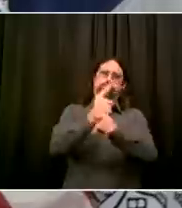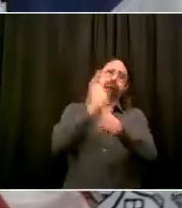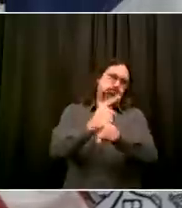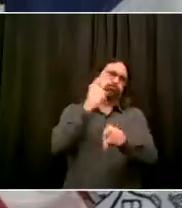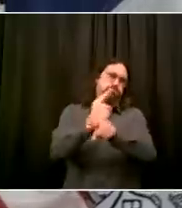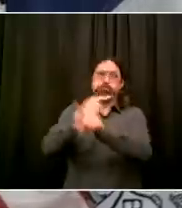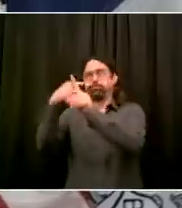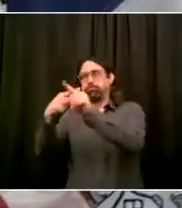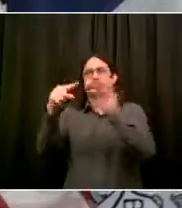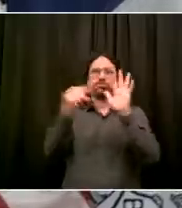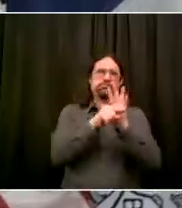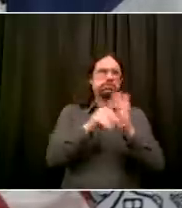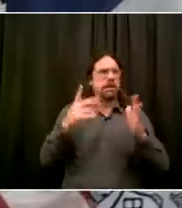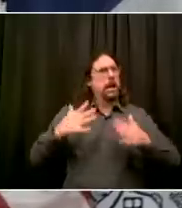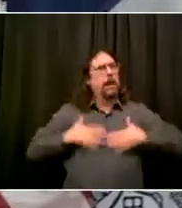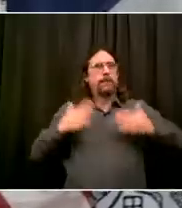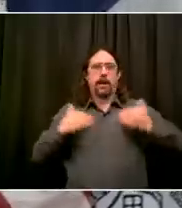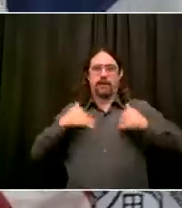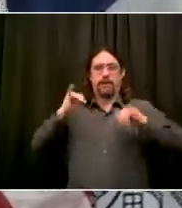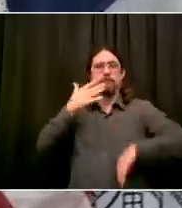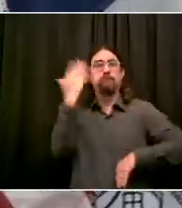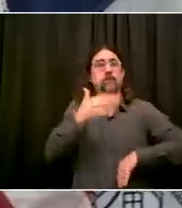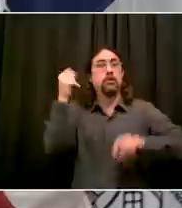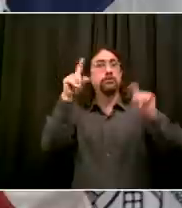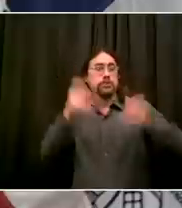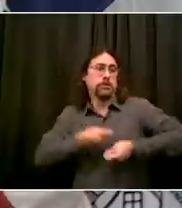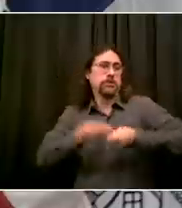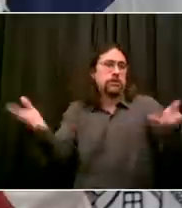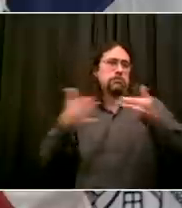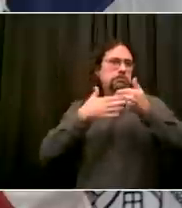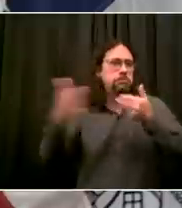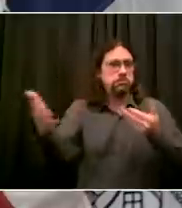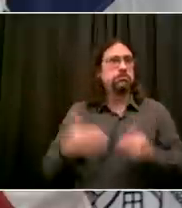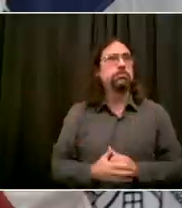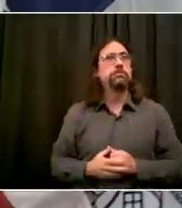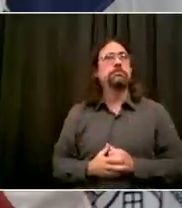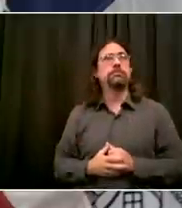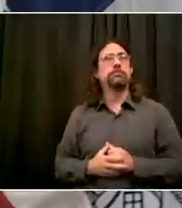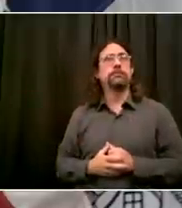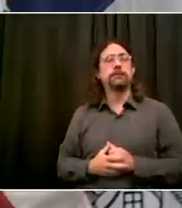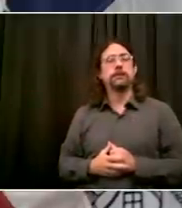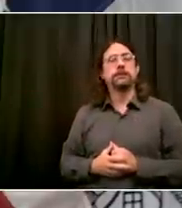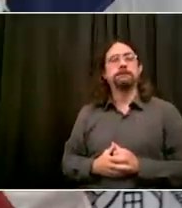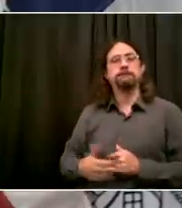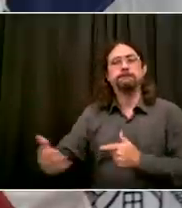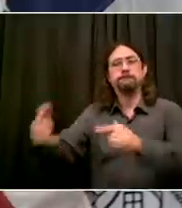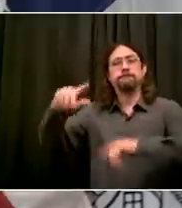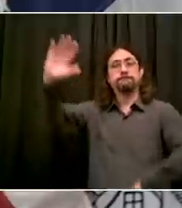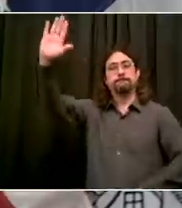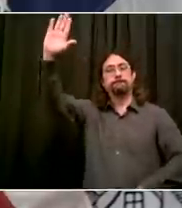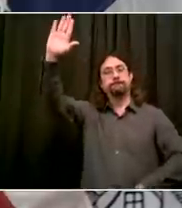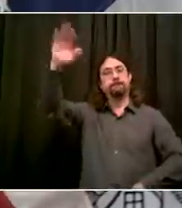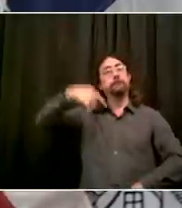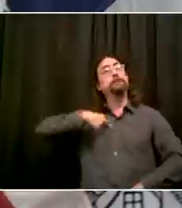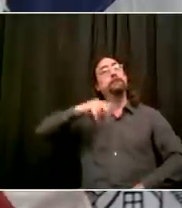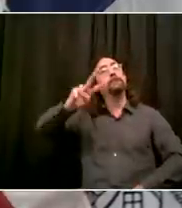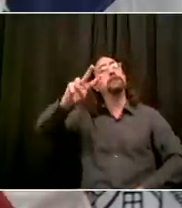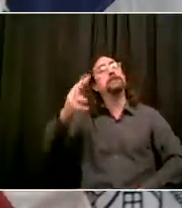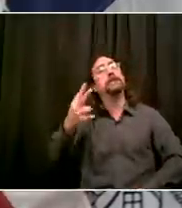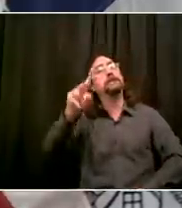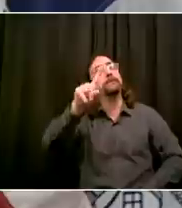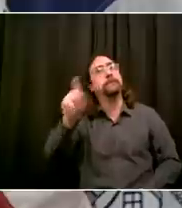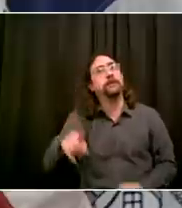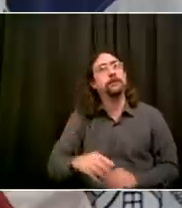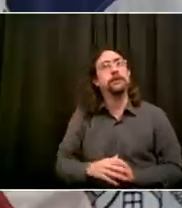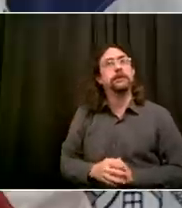My other question was about the testing rates. I know that in many of these zip codes there are very high antibody rates. And I'm wondering if that's